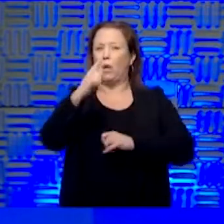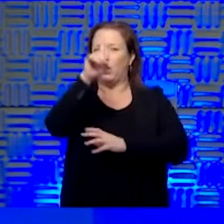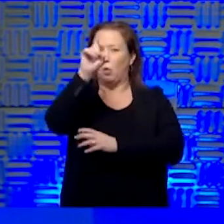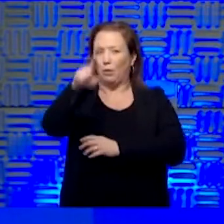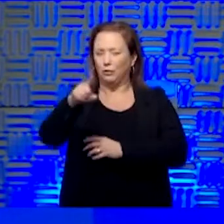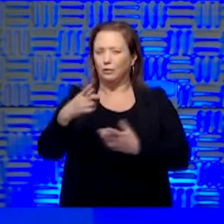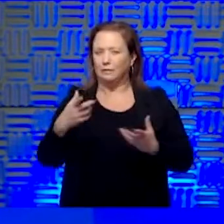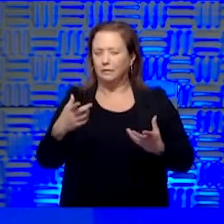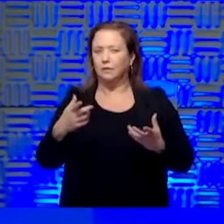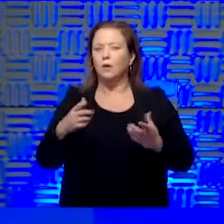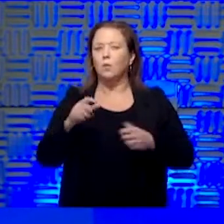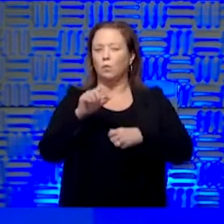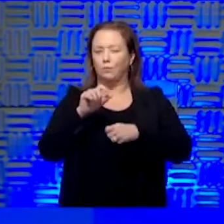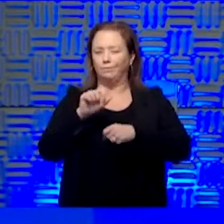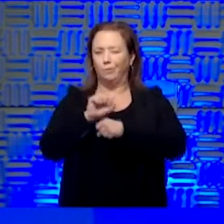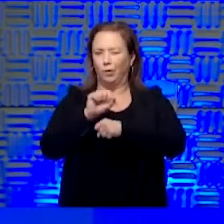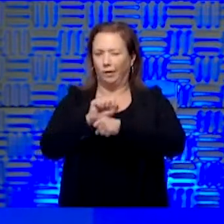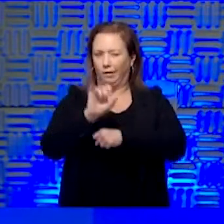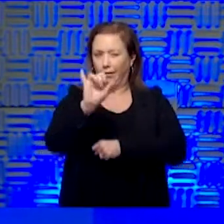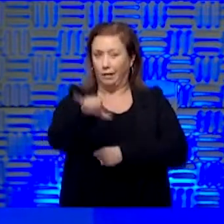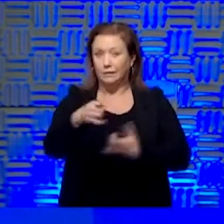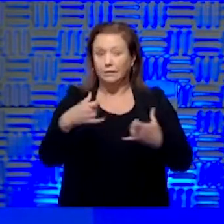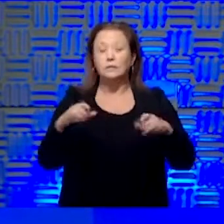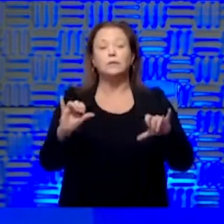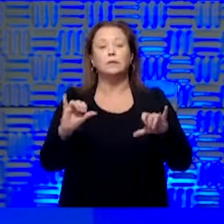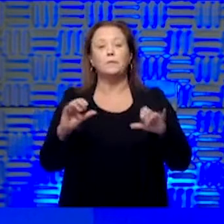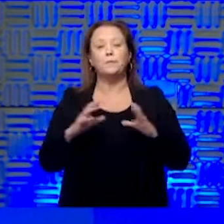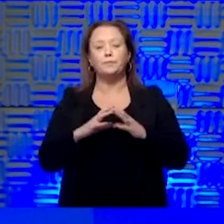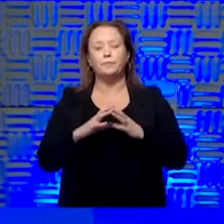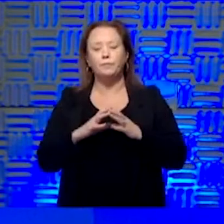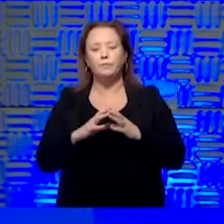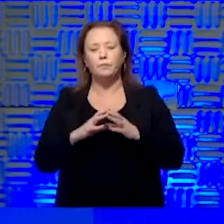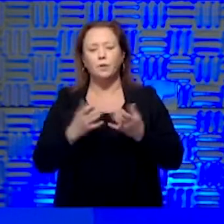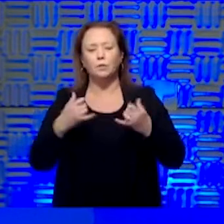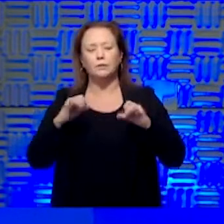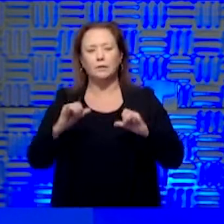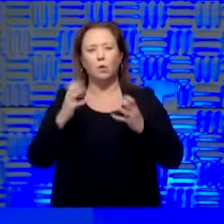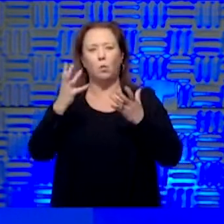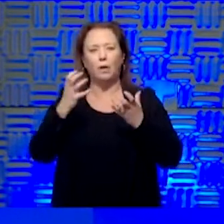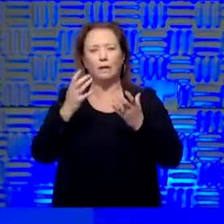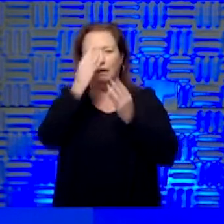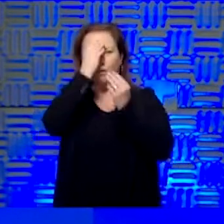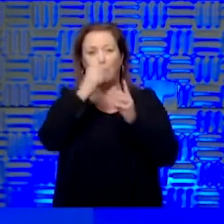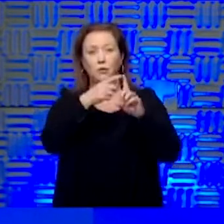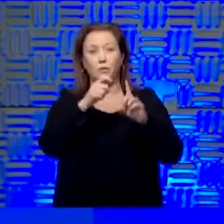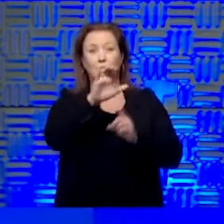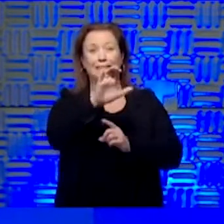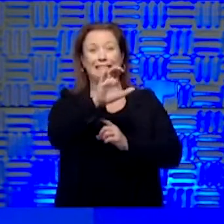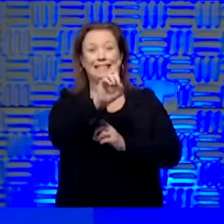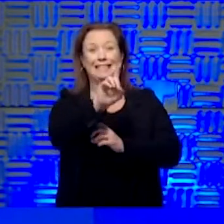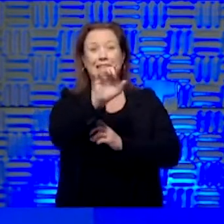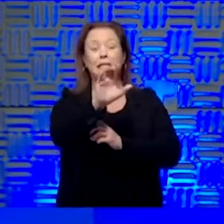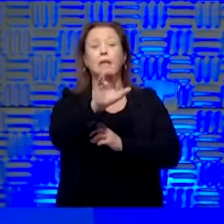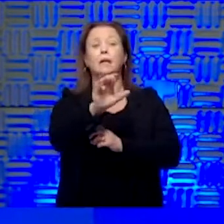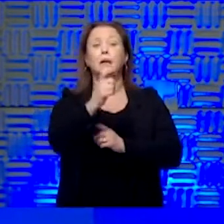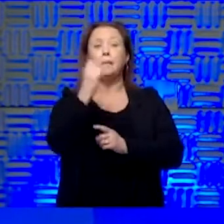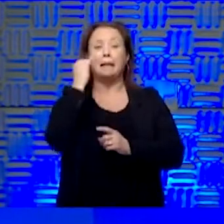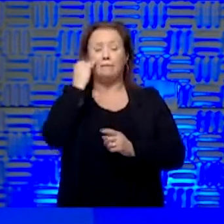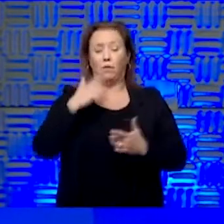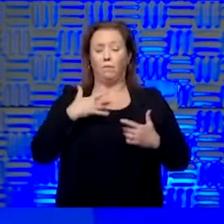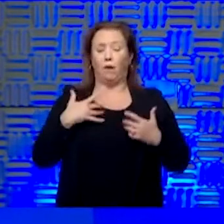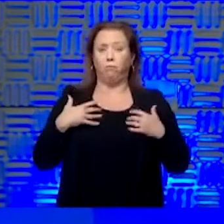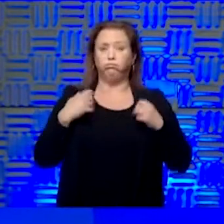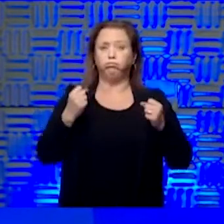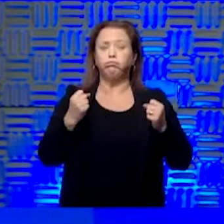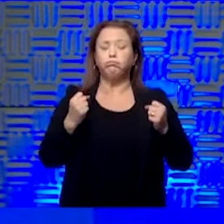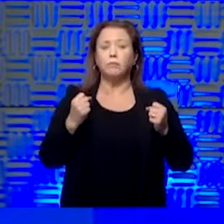which we are working with. And again, I think we're still looking for guidance from the CDC. But also, if you are well enough, or if